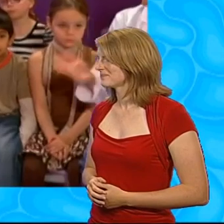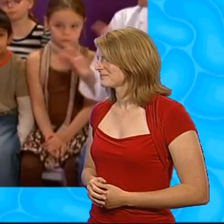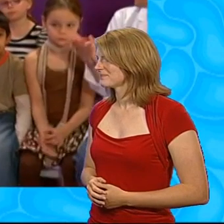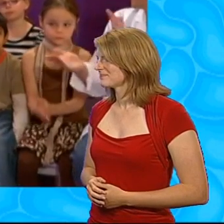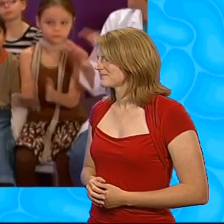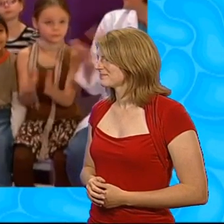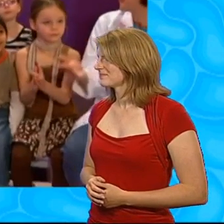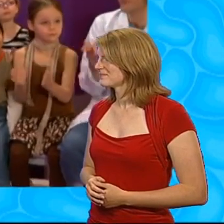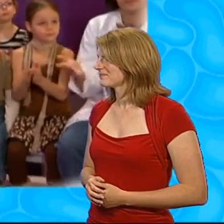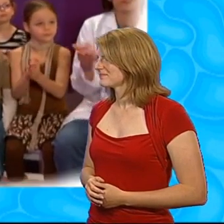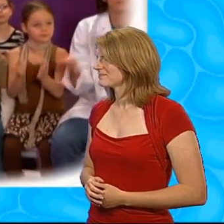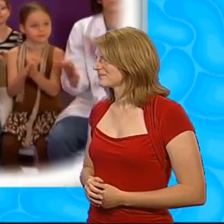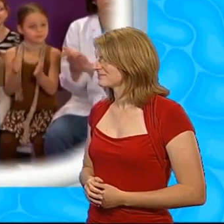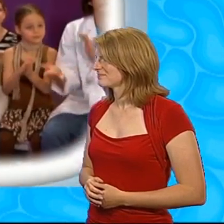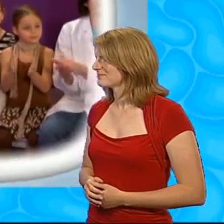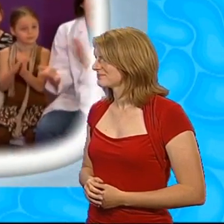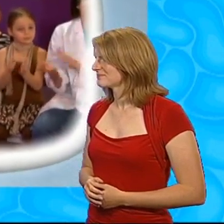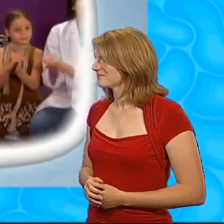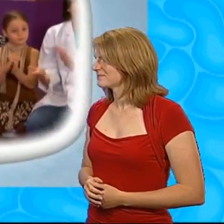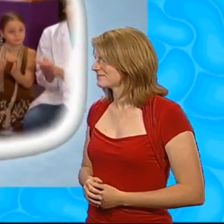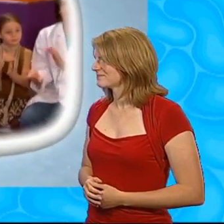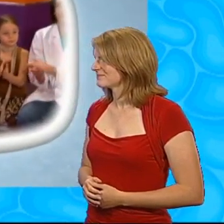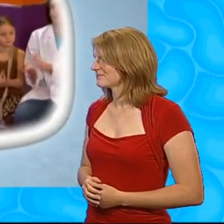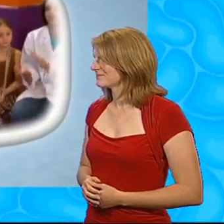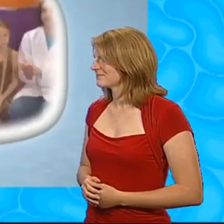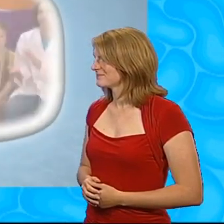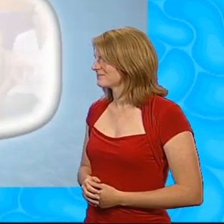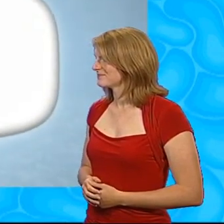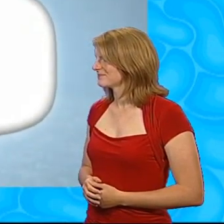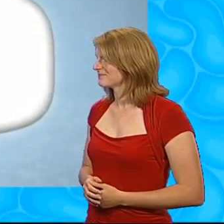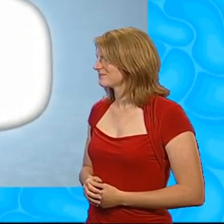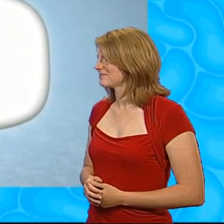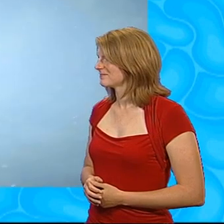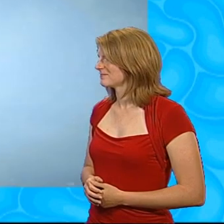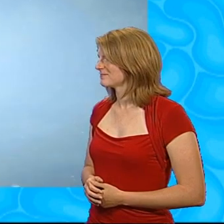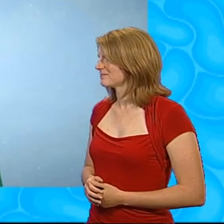to balloon Felix?